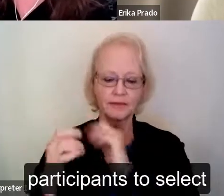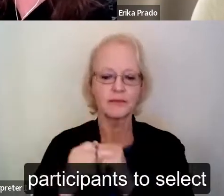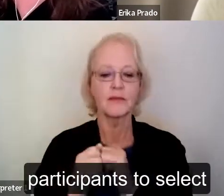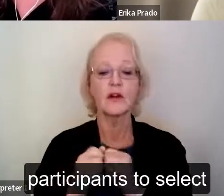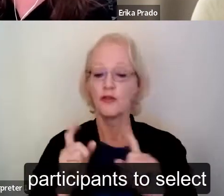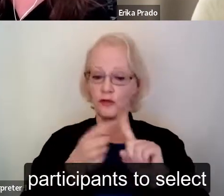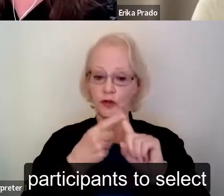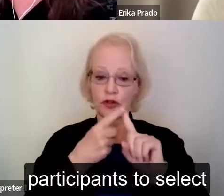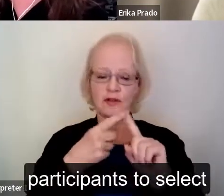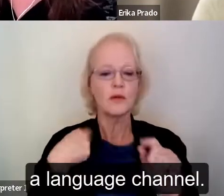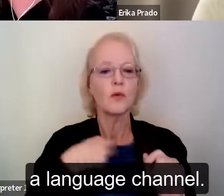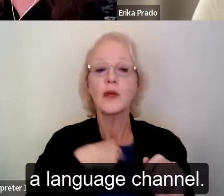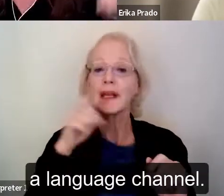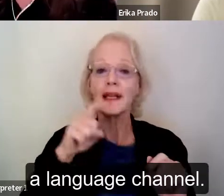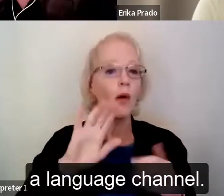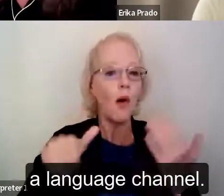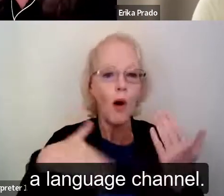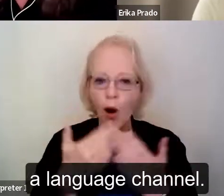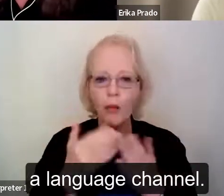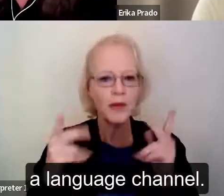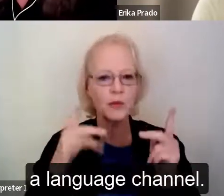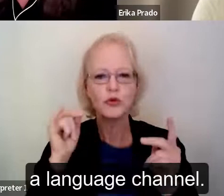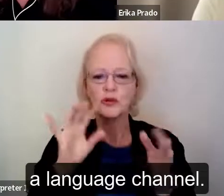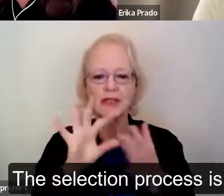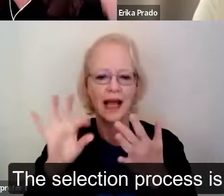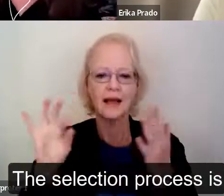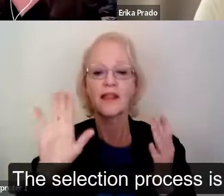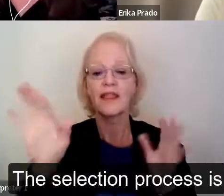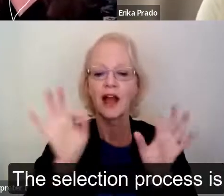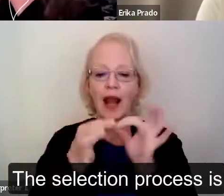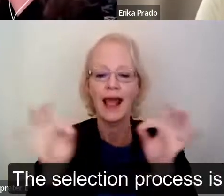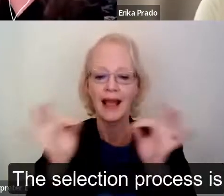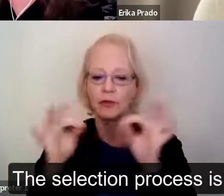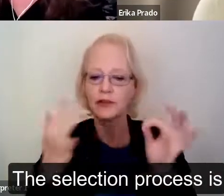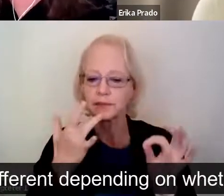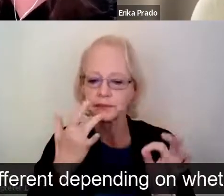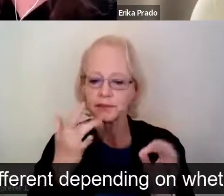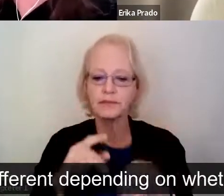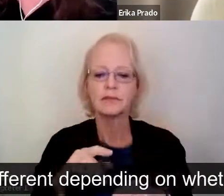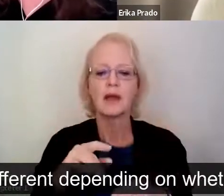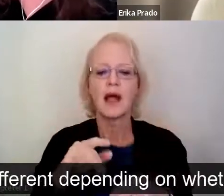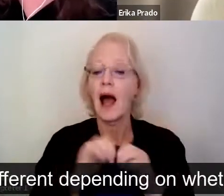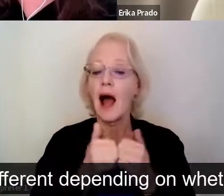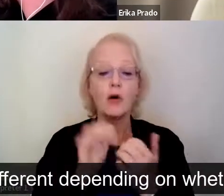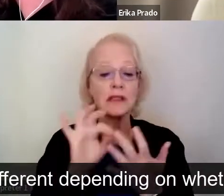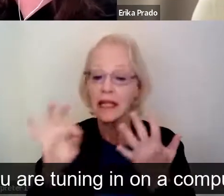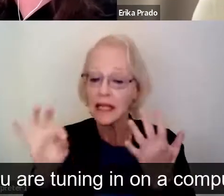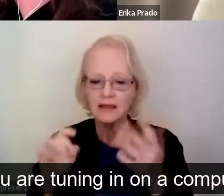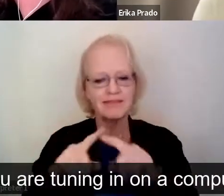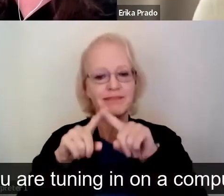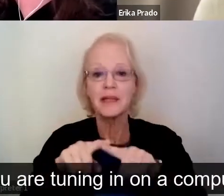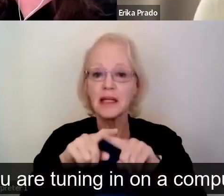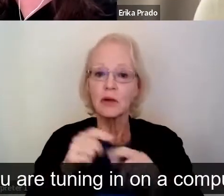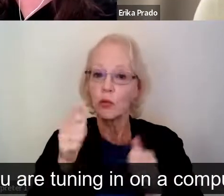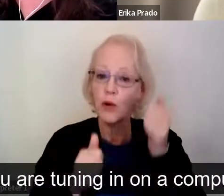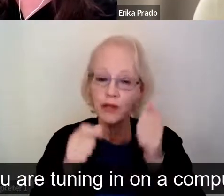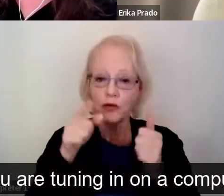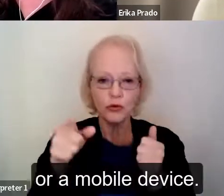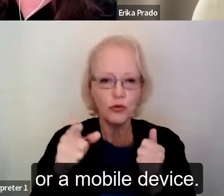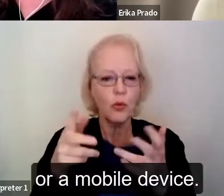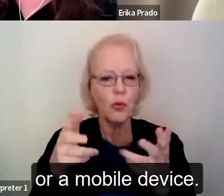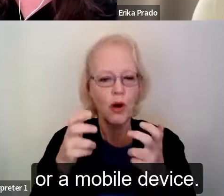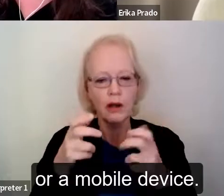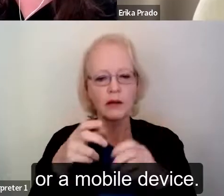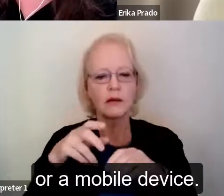all participants to select a language channel. The selection process is different depending on whether you are tuning in on a